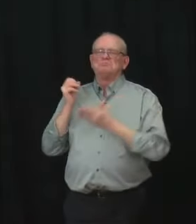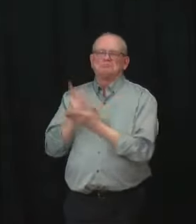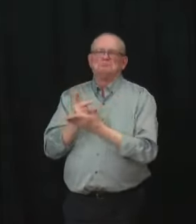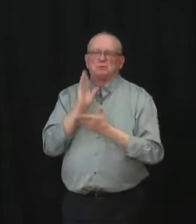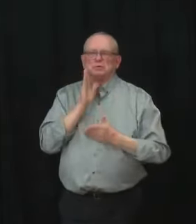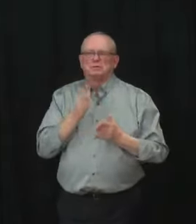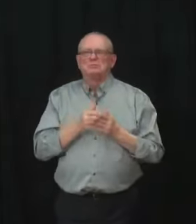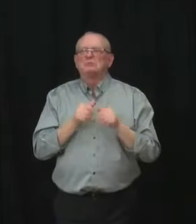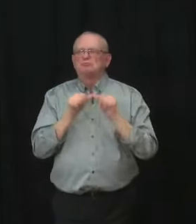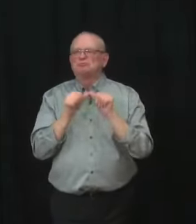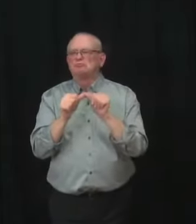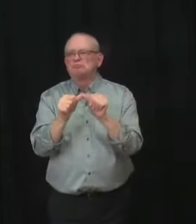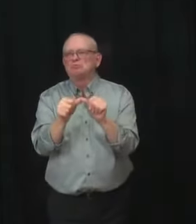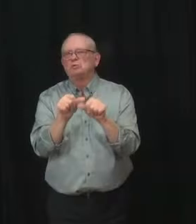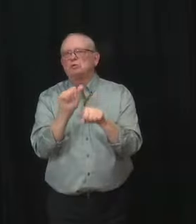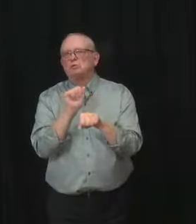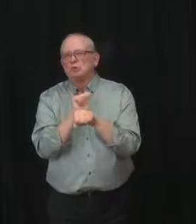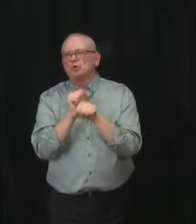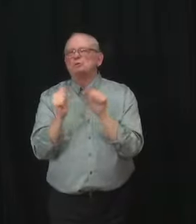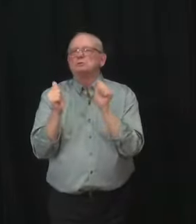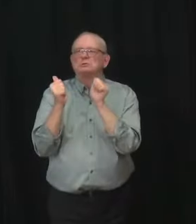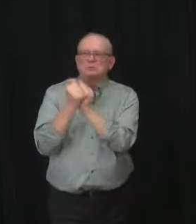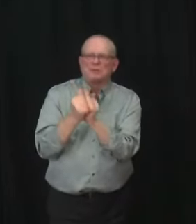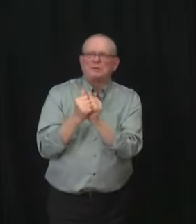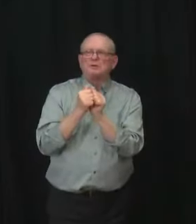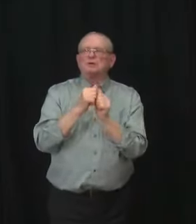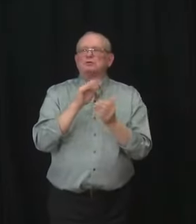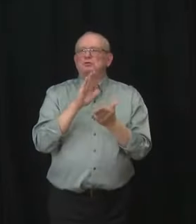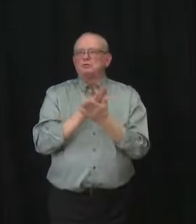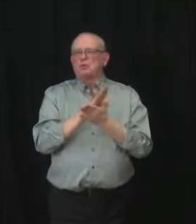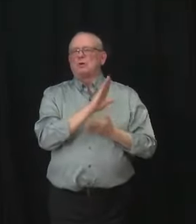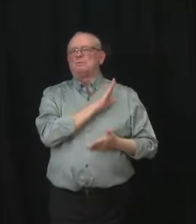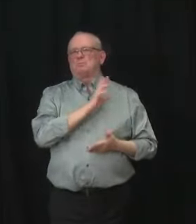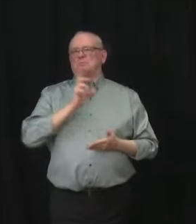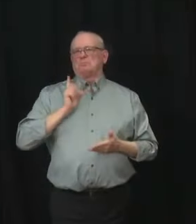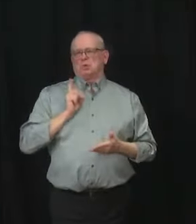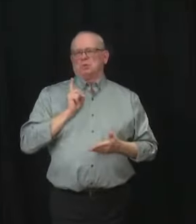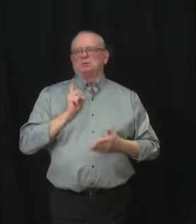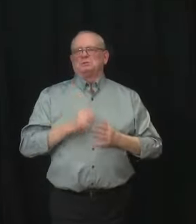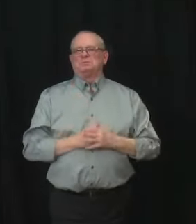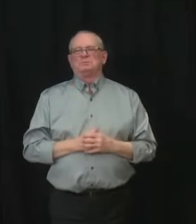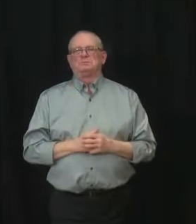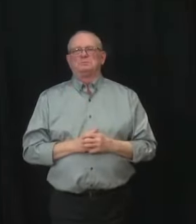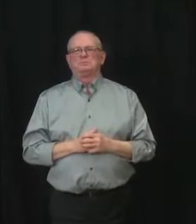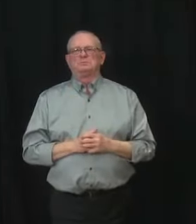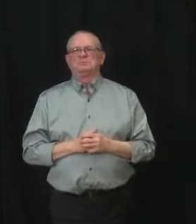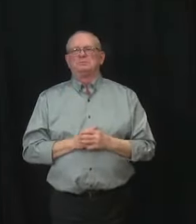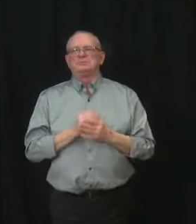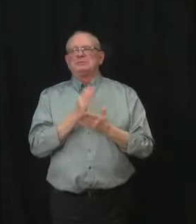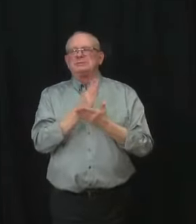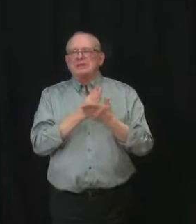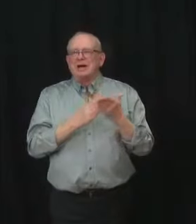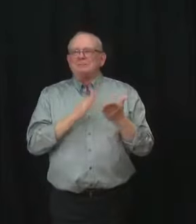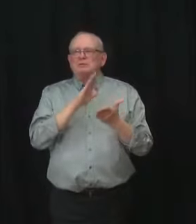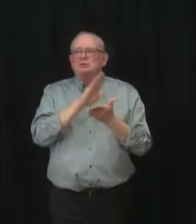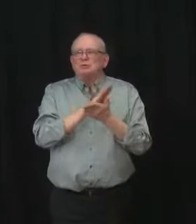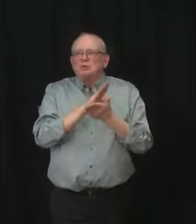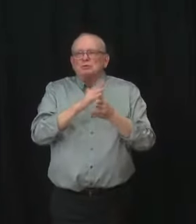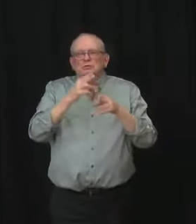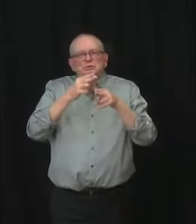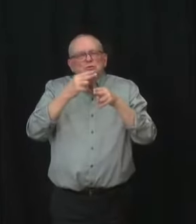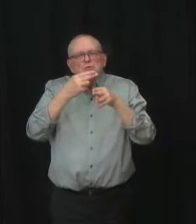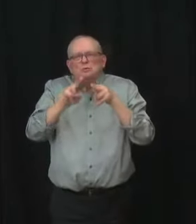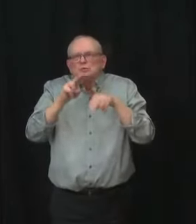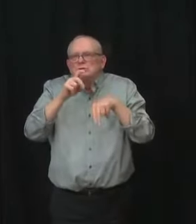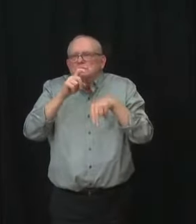School authorities continue to have the flexibility to shift a class or an individual grade to short-term at-home learning to address